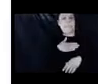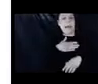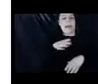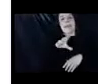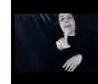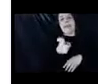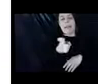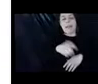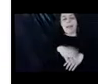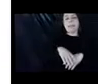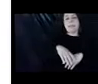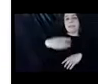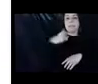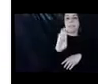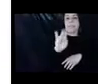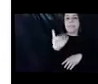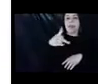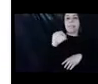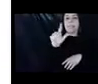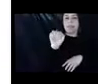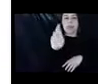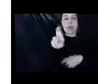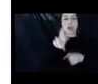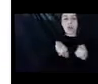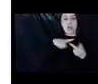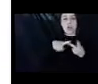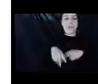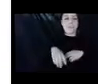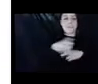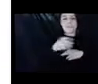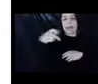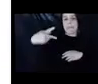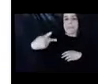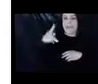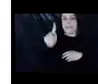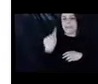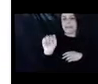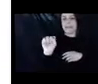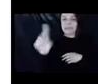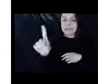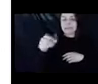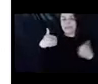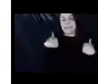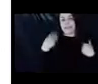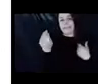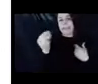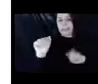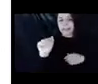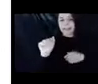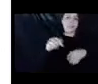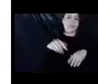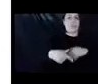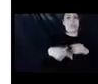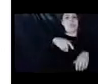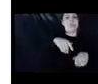-traumatic stress disorder. I have a master's in social work from Hunter College, Silverman School of Social Work. I have worked as a peer